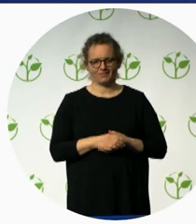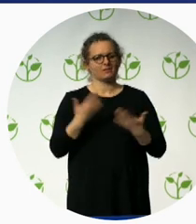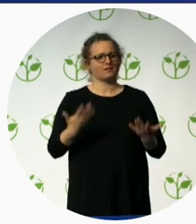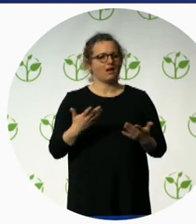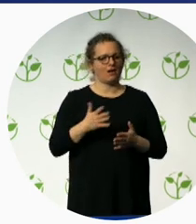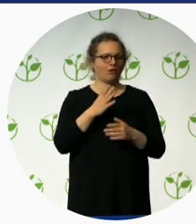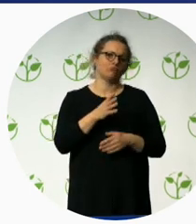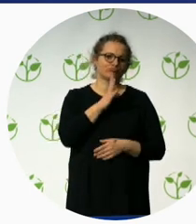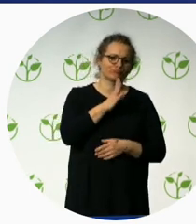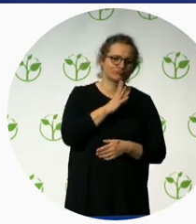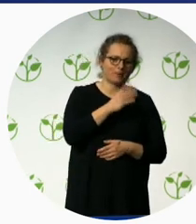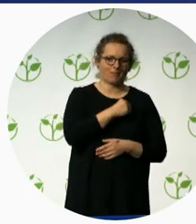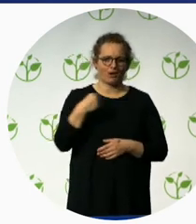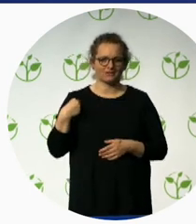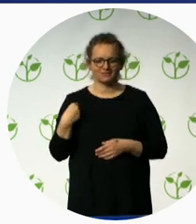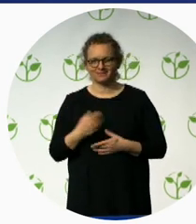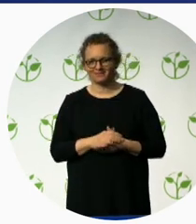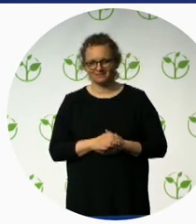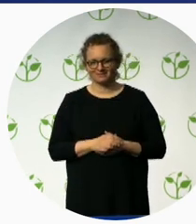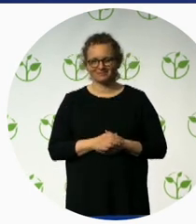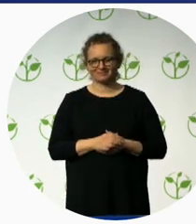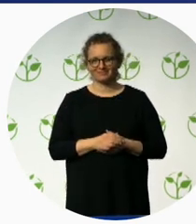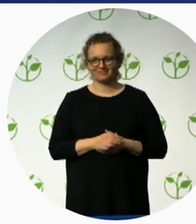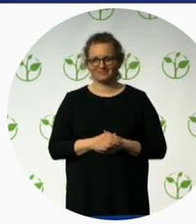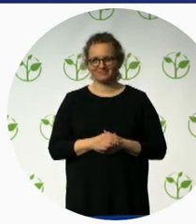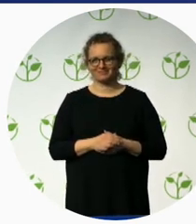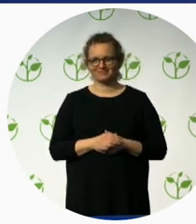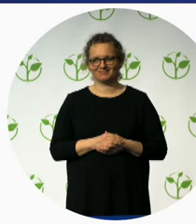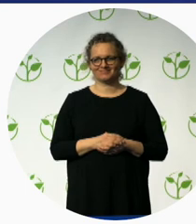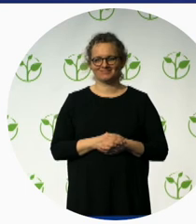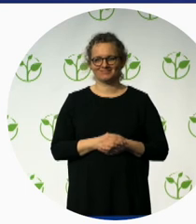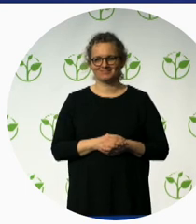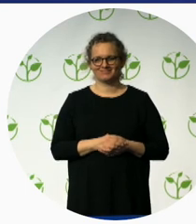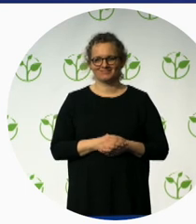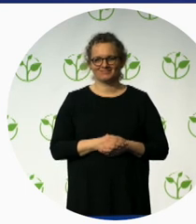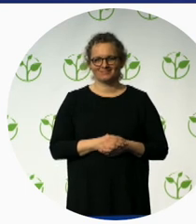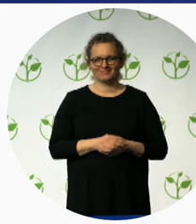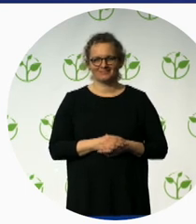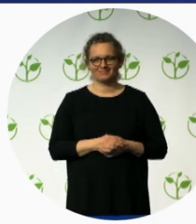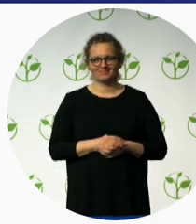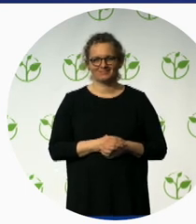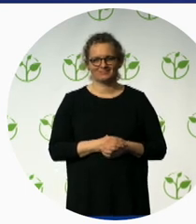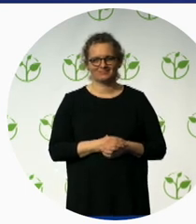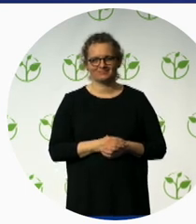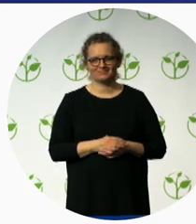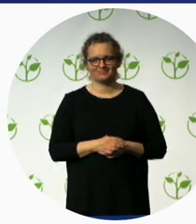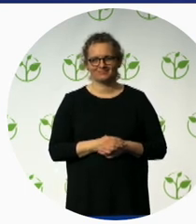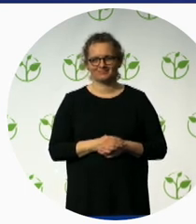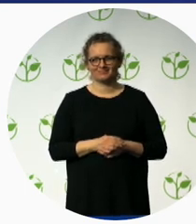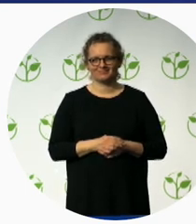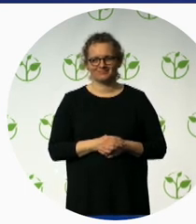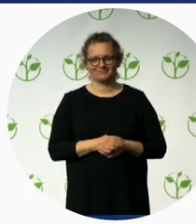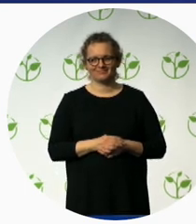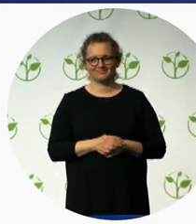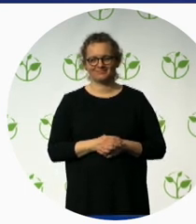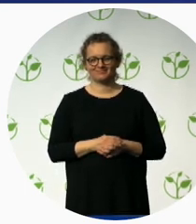to jest naprawdę dobry biznes i każdy klient w tym biznesie jest ważny. A